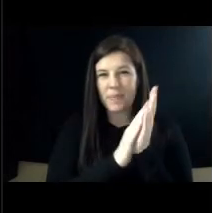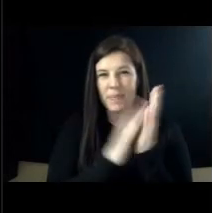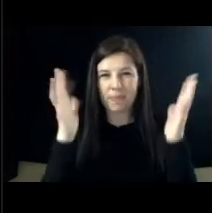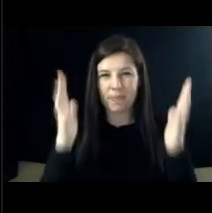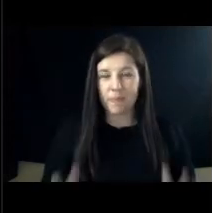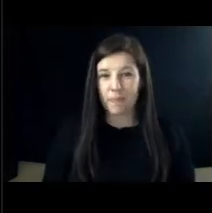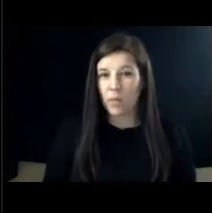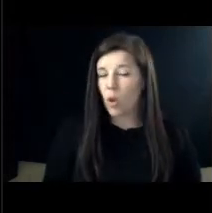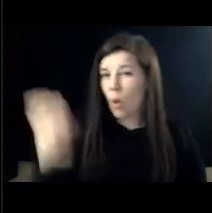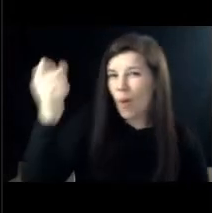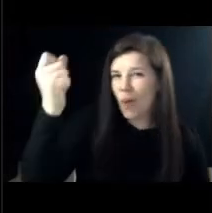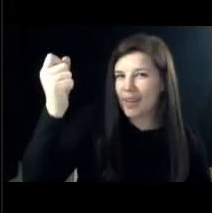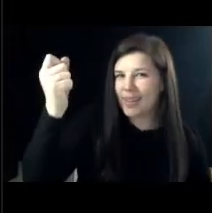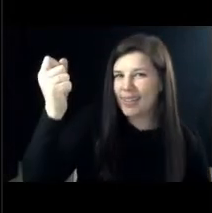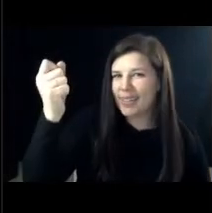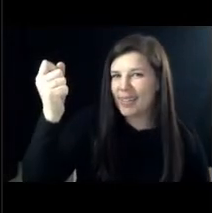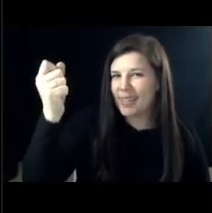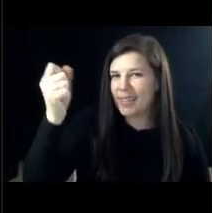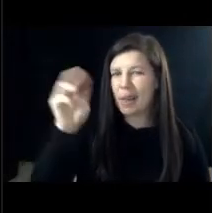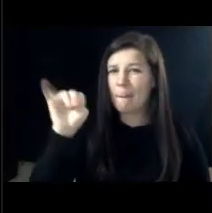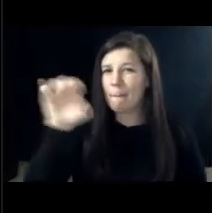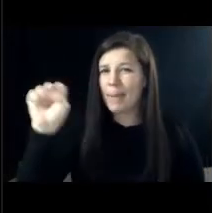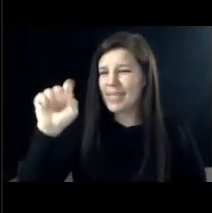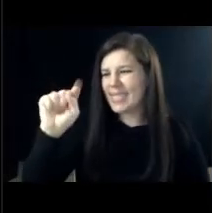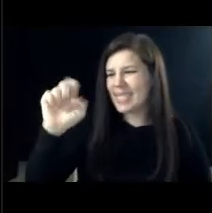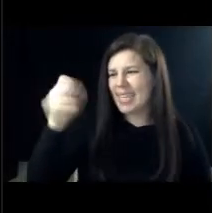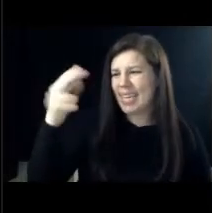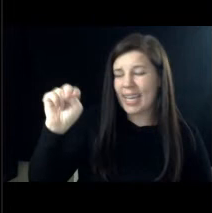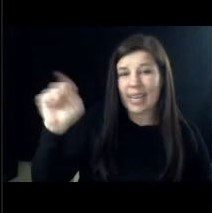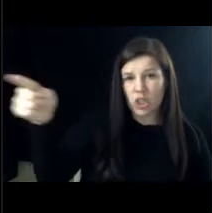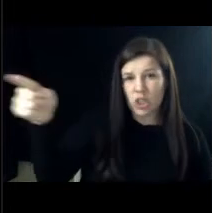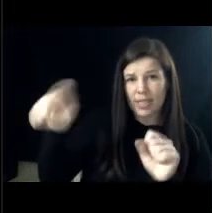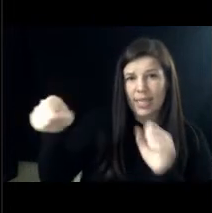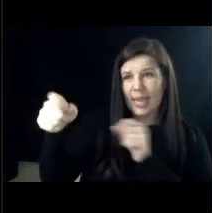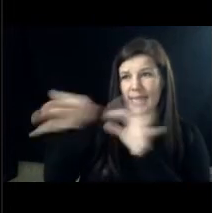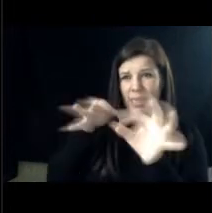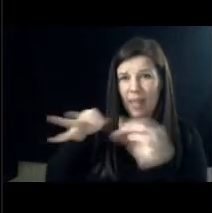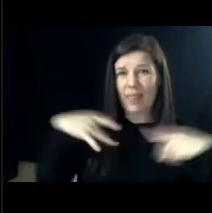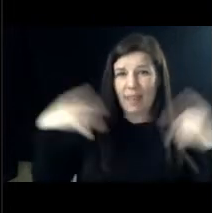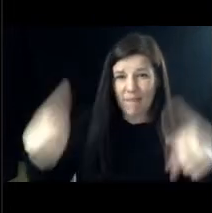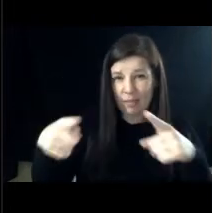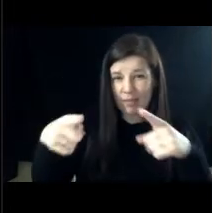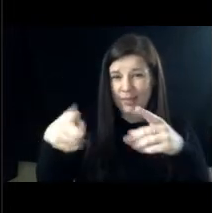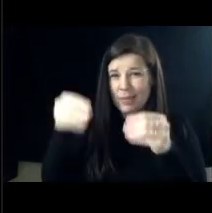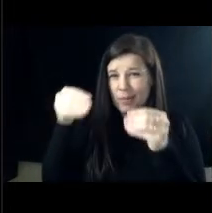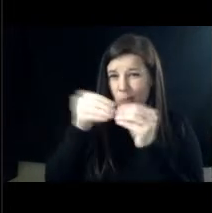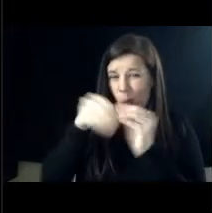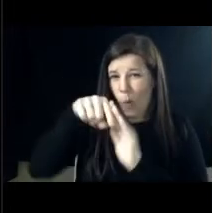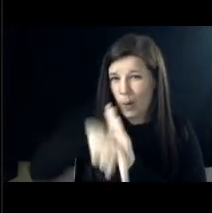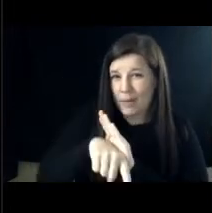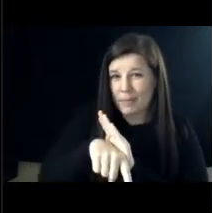Wait, hold on. She's scared to have Miss Tiki to talk about just the event a little bit more, the performance, the vendors, this and that. You can't have Miss Tiki. Let's go.